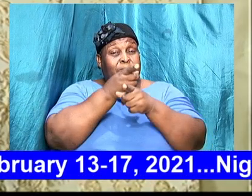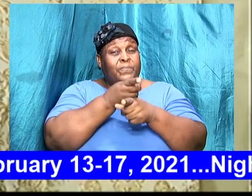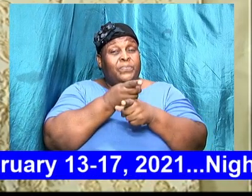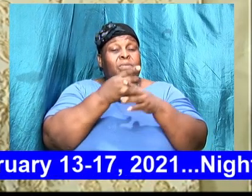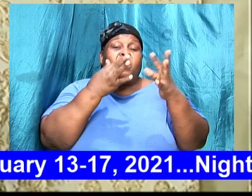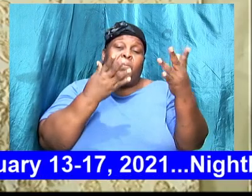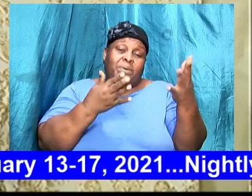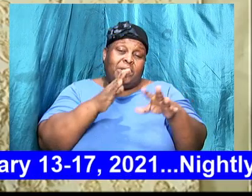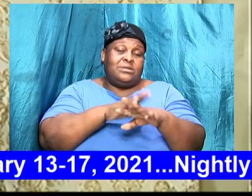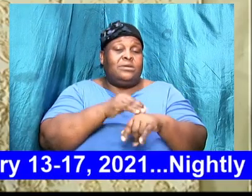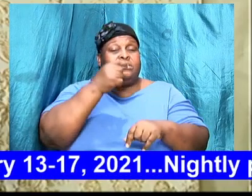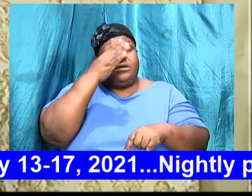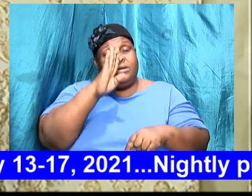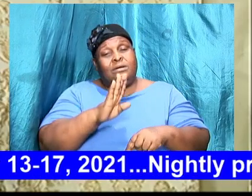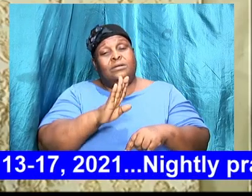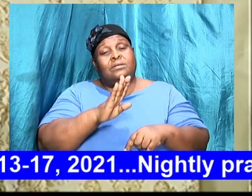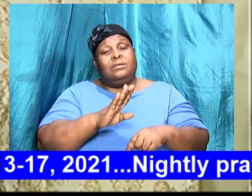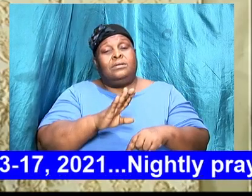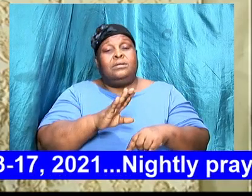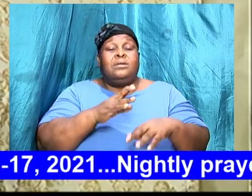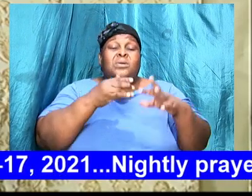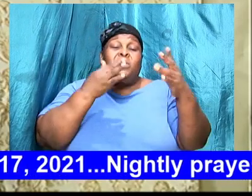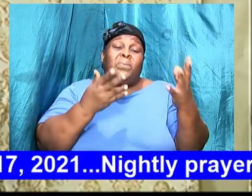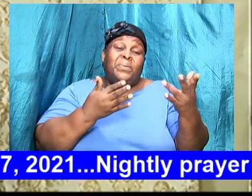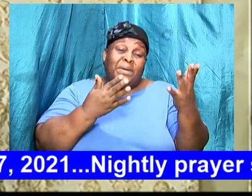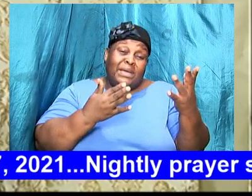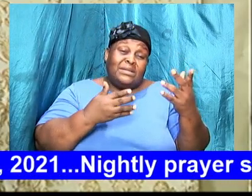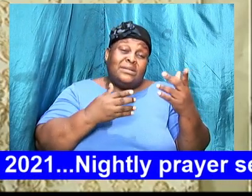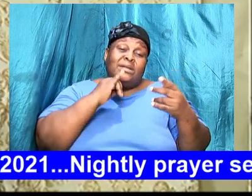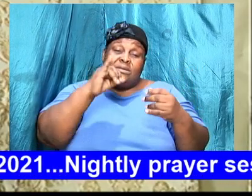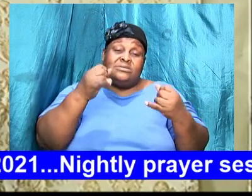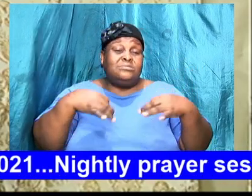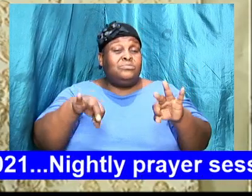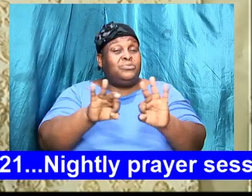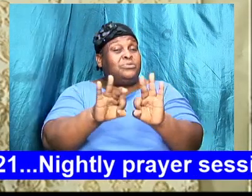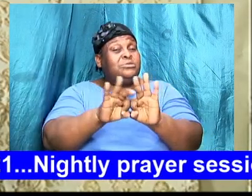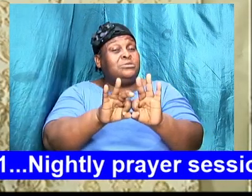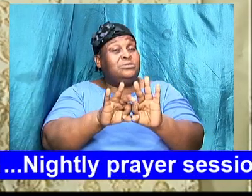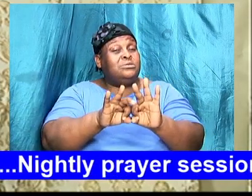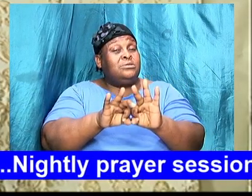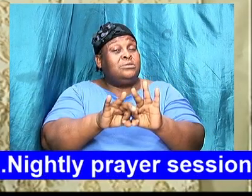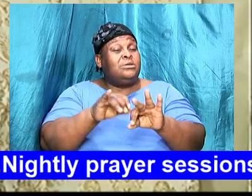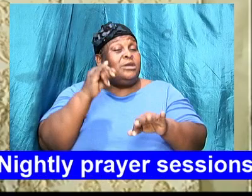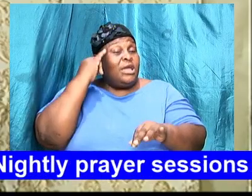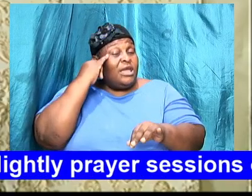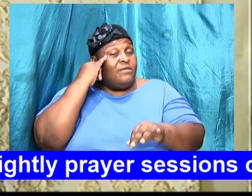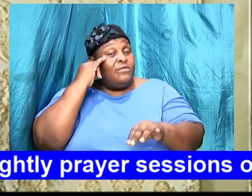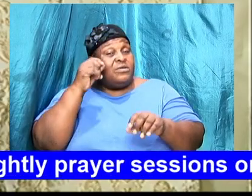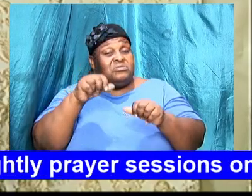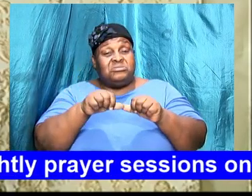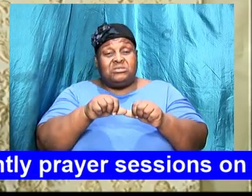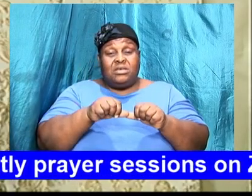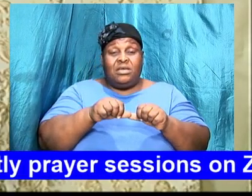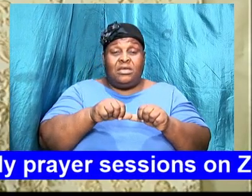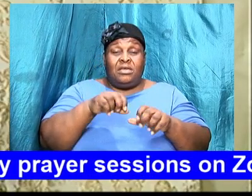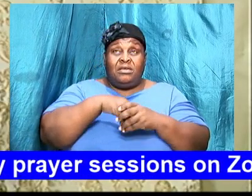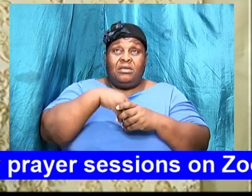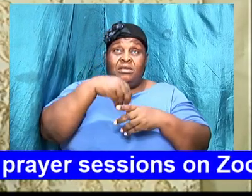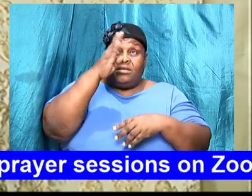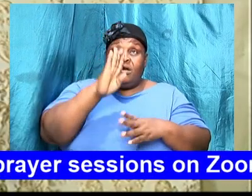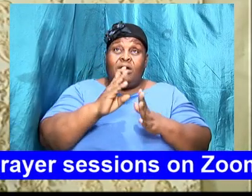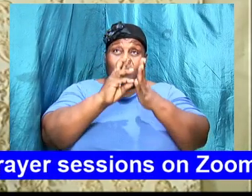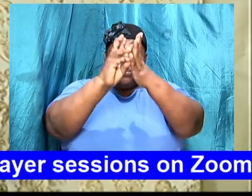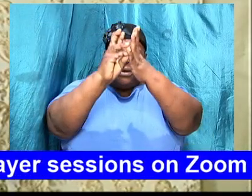Wait on the Lord. The waiting is important if we are going to abide in his will.